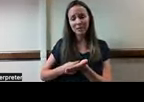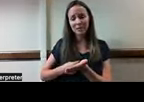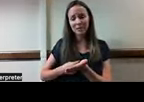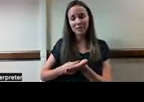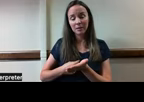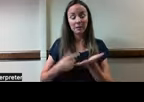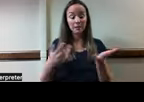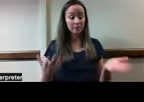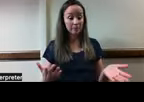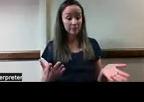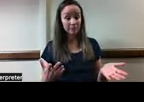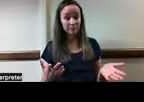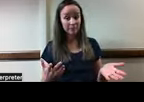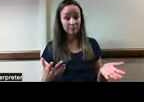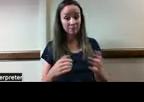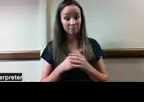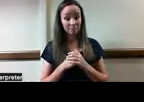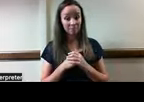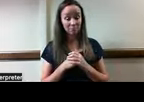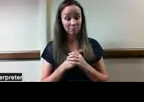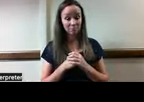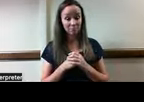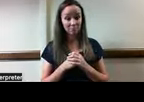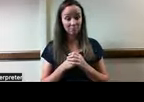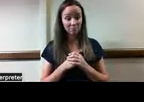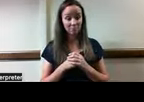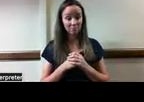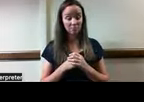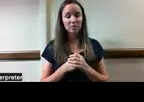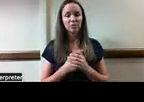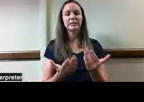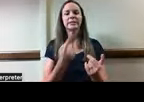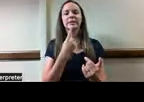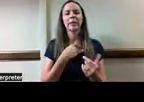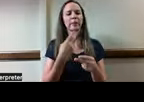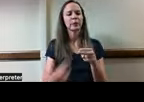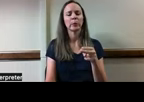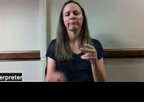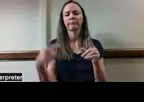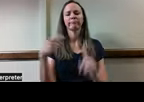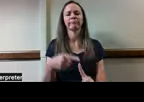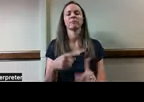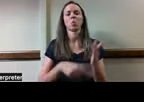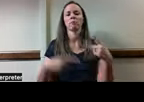So the question here is, can you identify in one sentence what the dilemma is?